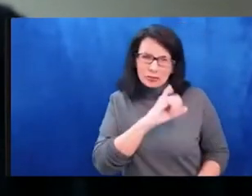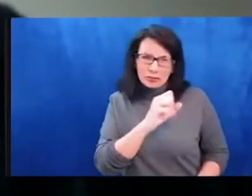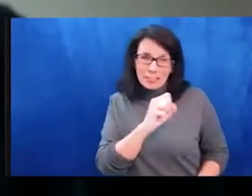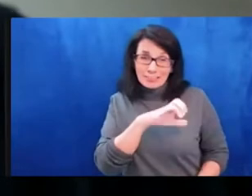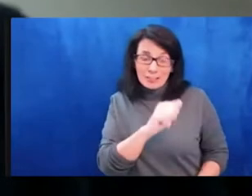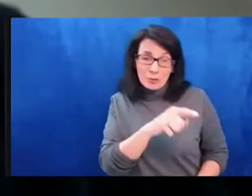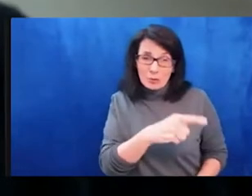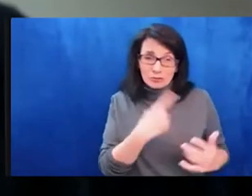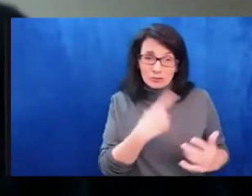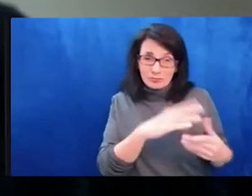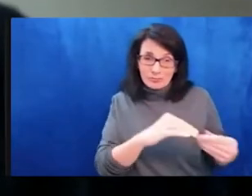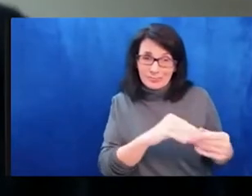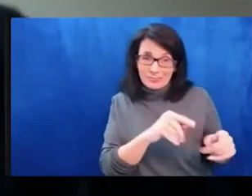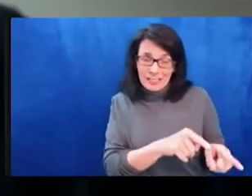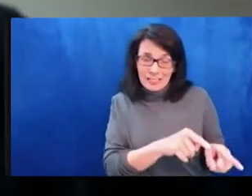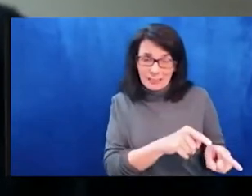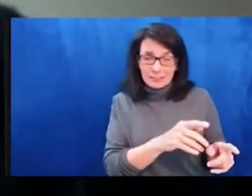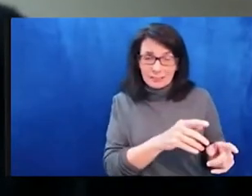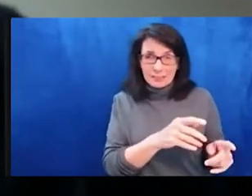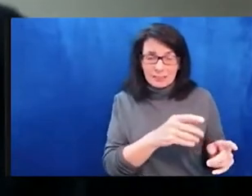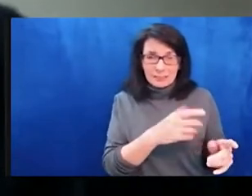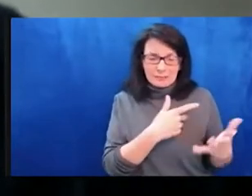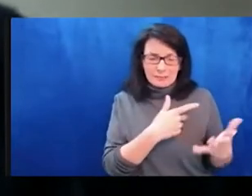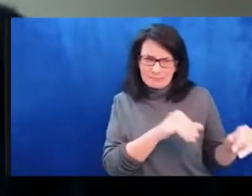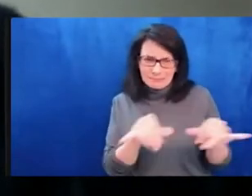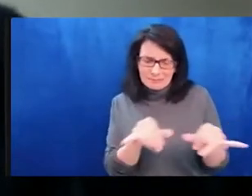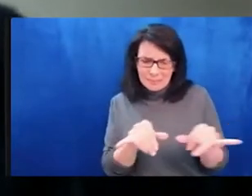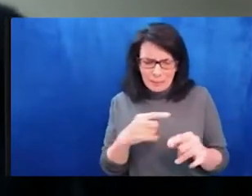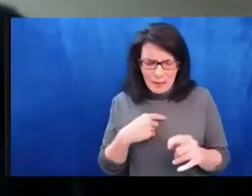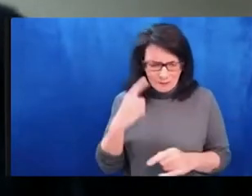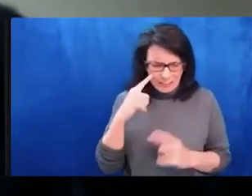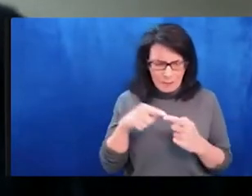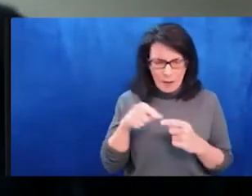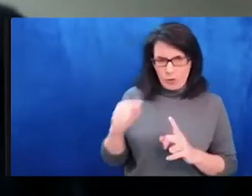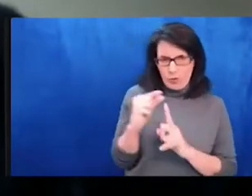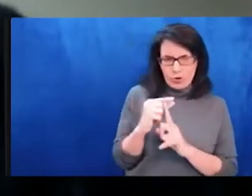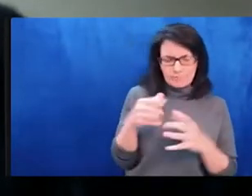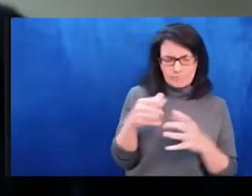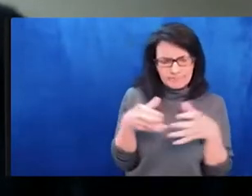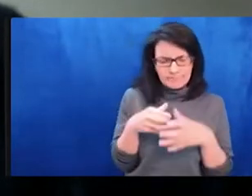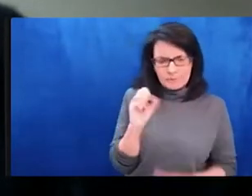want to talk about Ukraine because Ukraine is in the center of history and